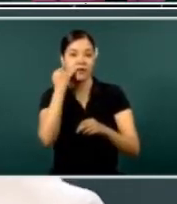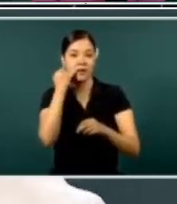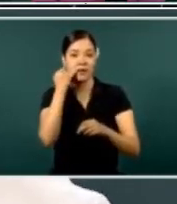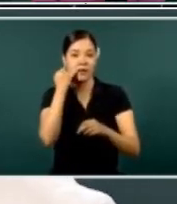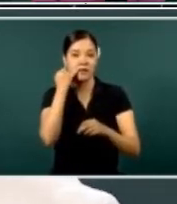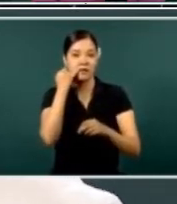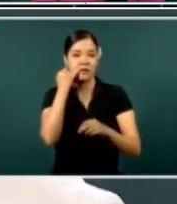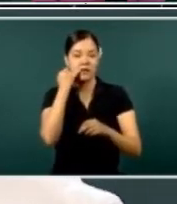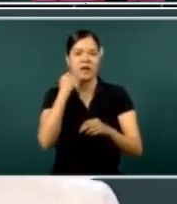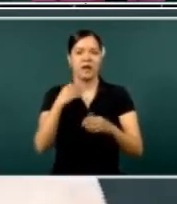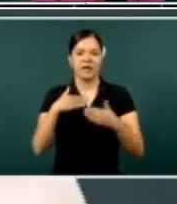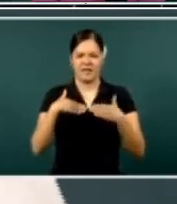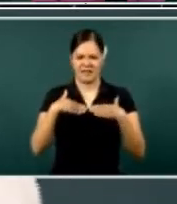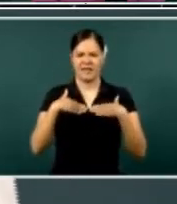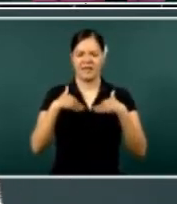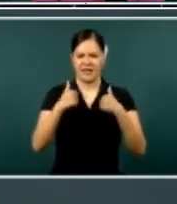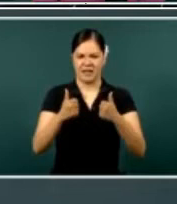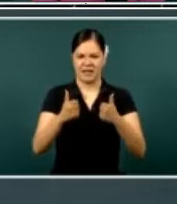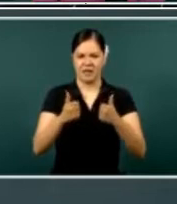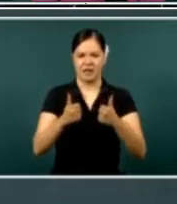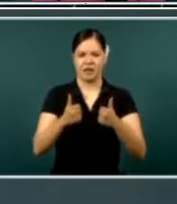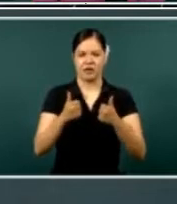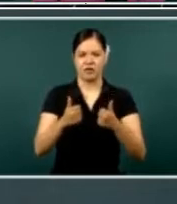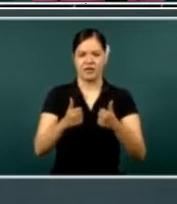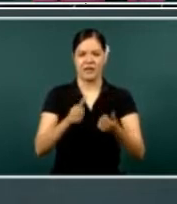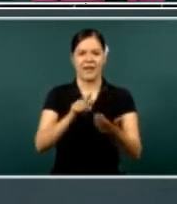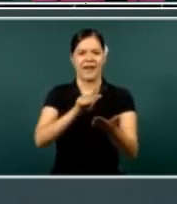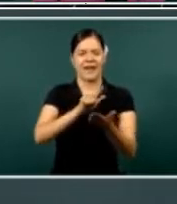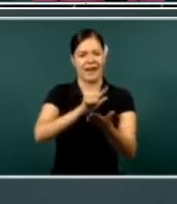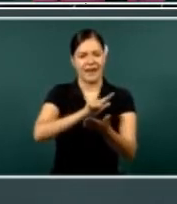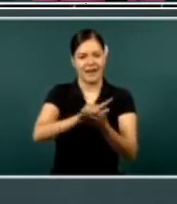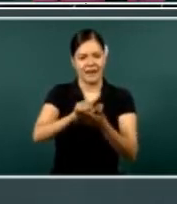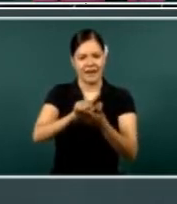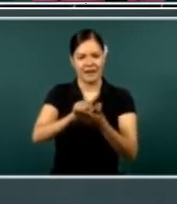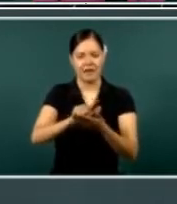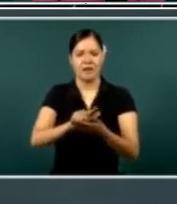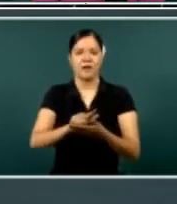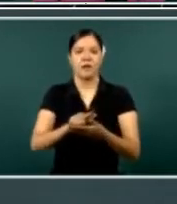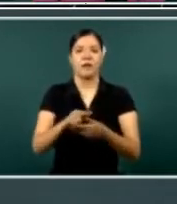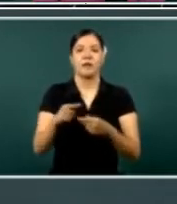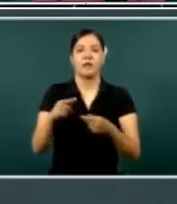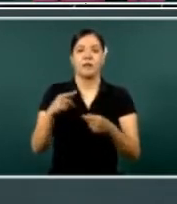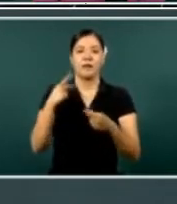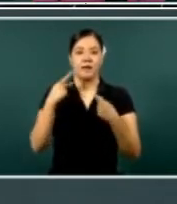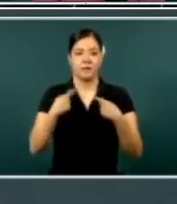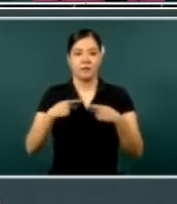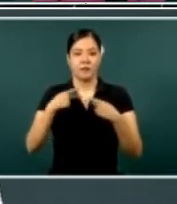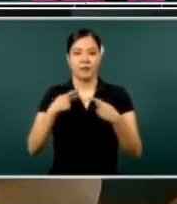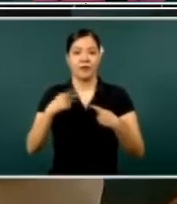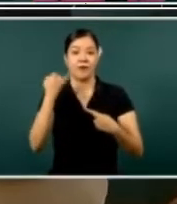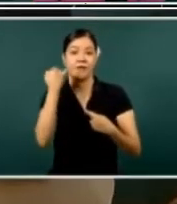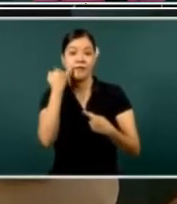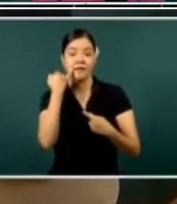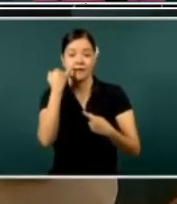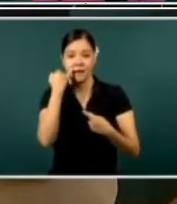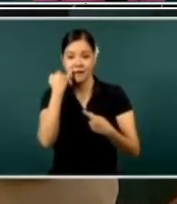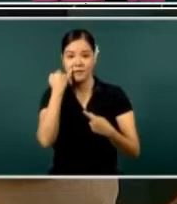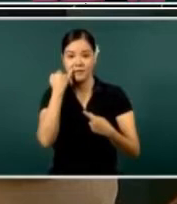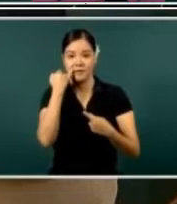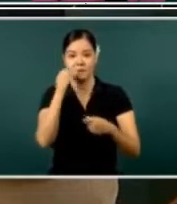they be, uh, recognized in the Constitution and in the laws, in the rights of our people and our communities.